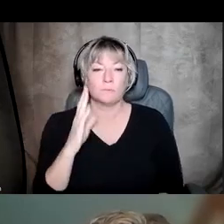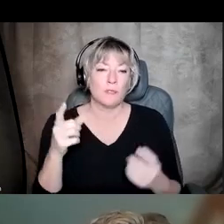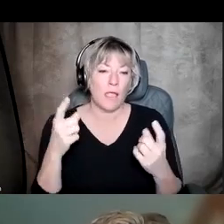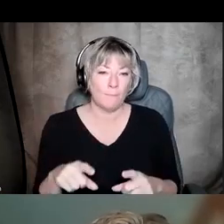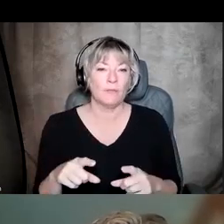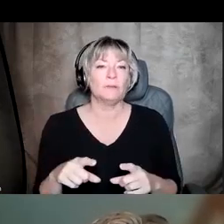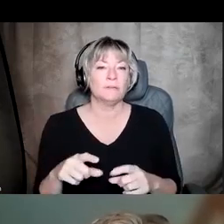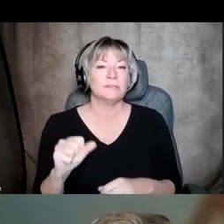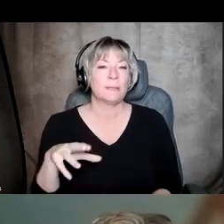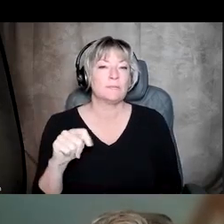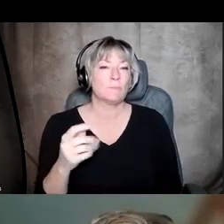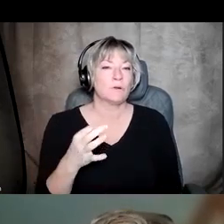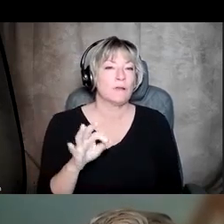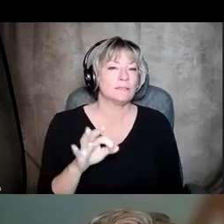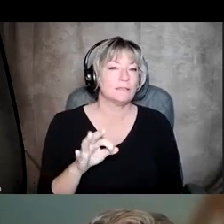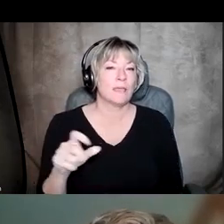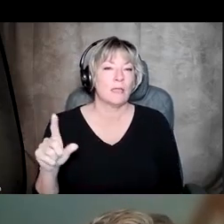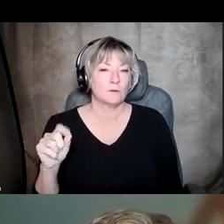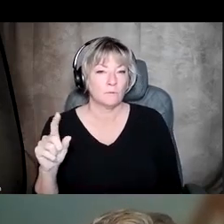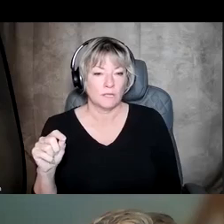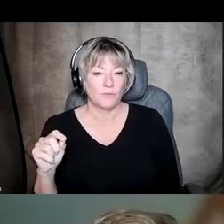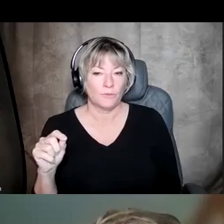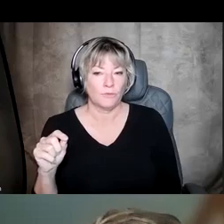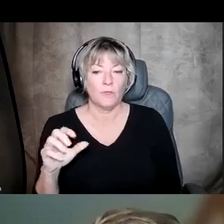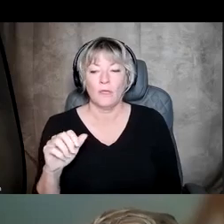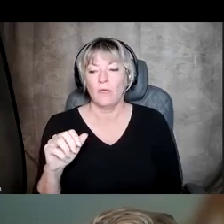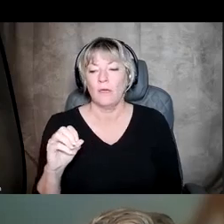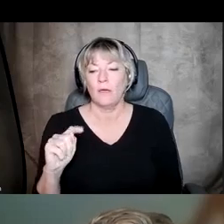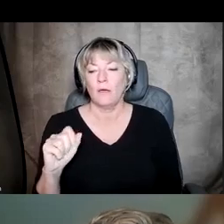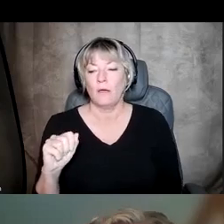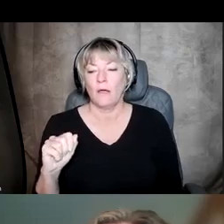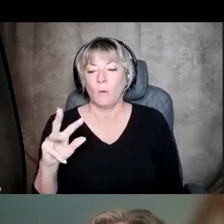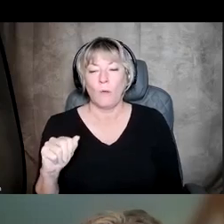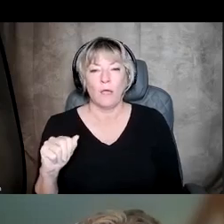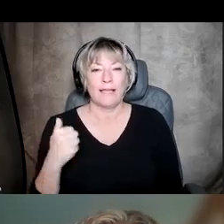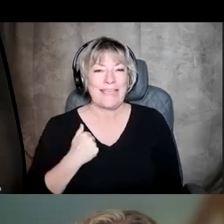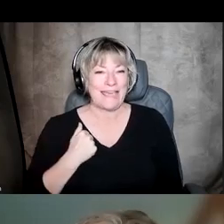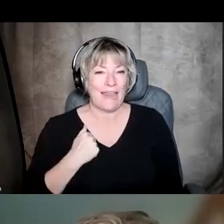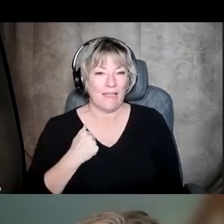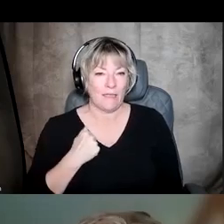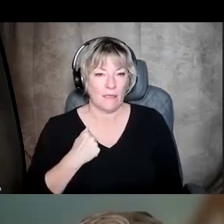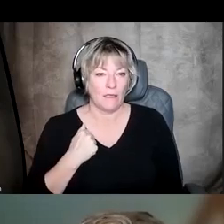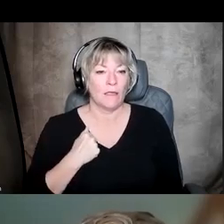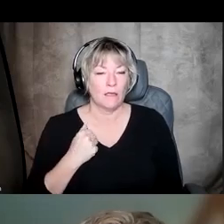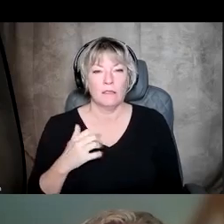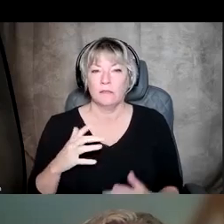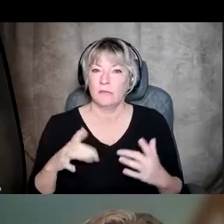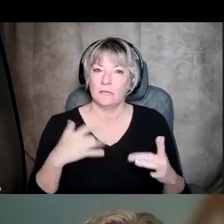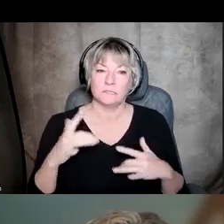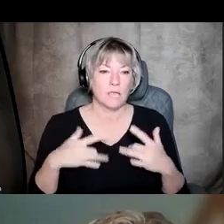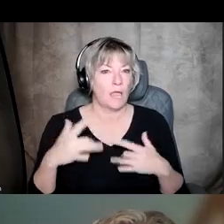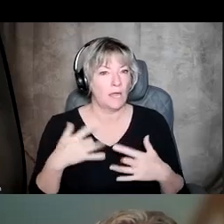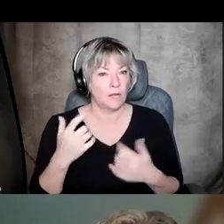September 19th and September 20th in Ottawa, Canada. This is a very exciting effort,